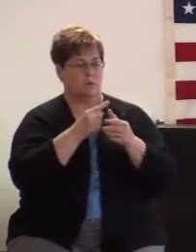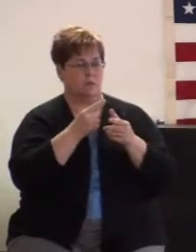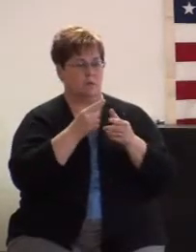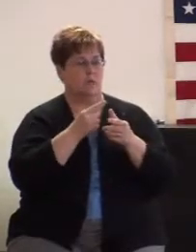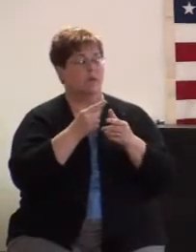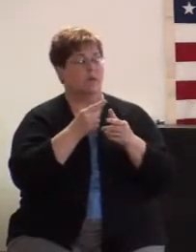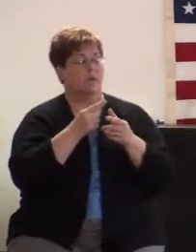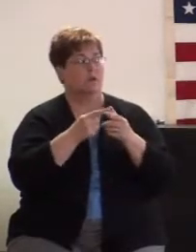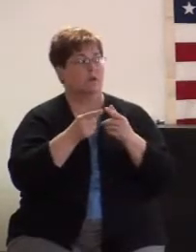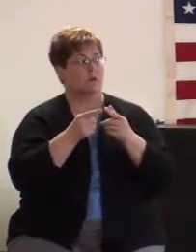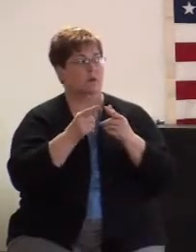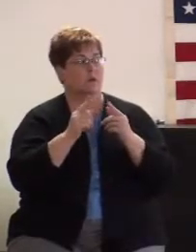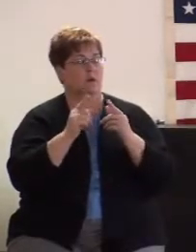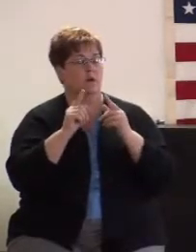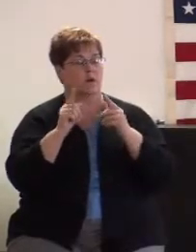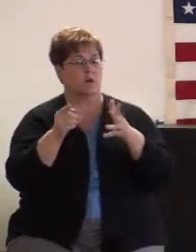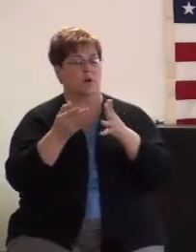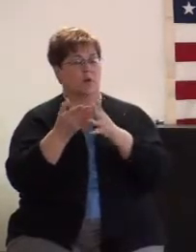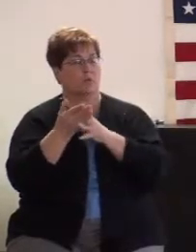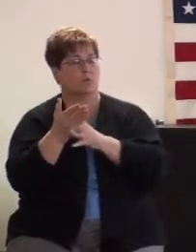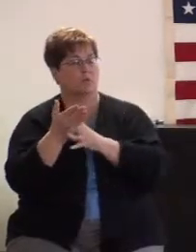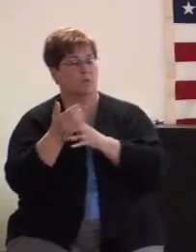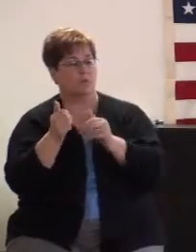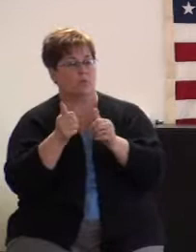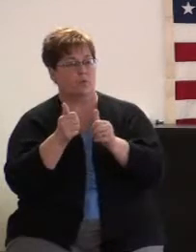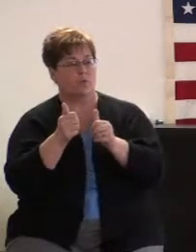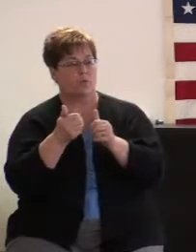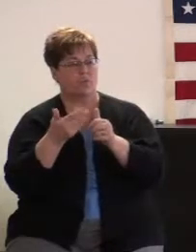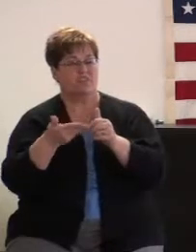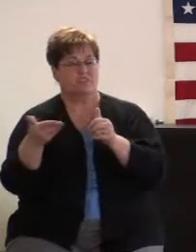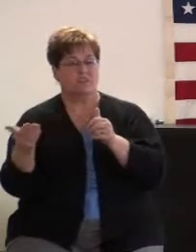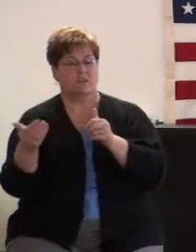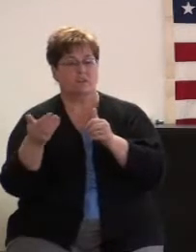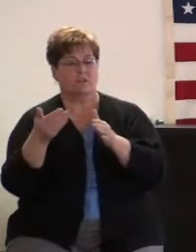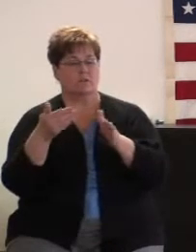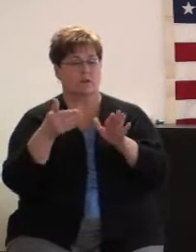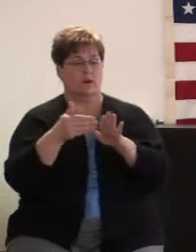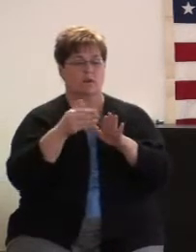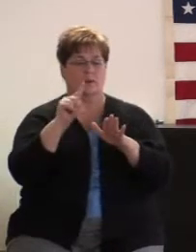go through everything at their TV studio with me.